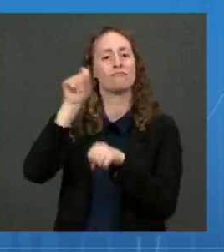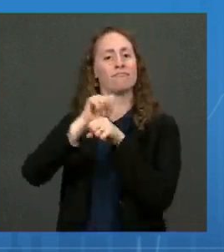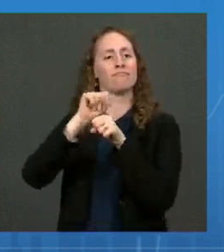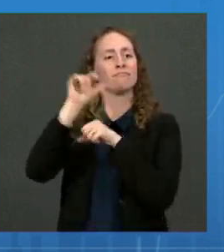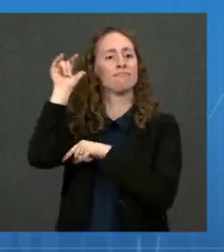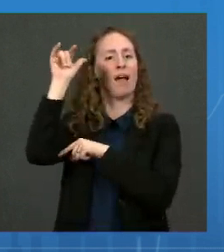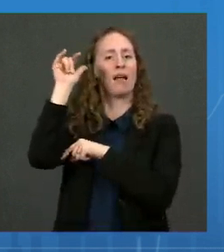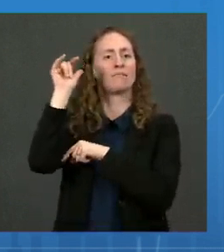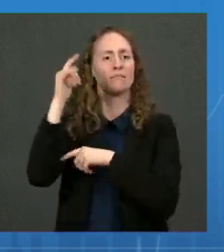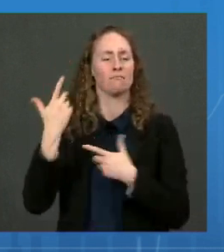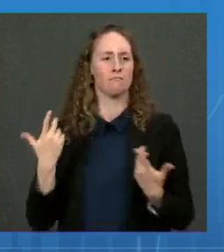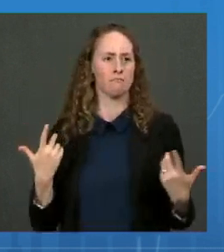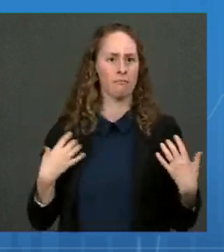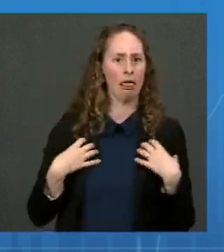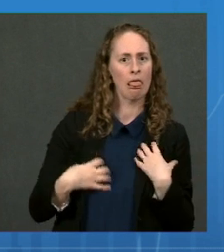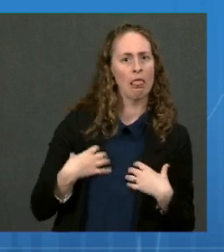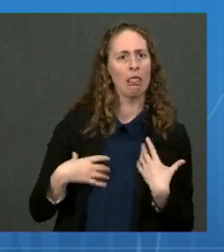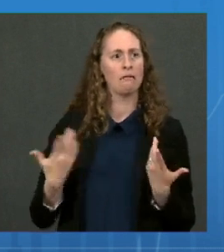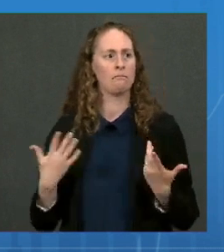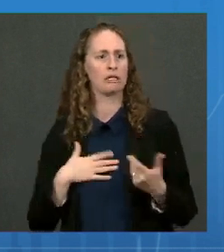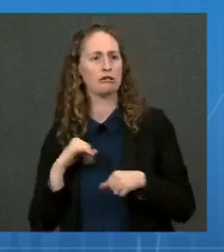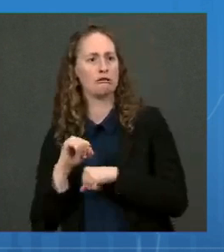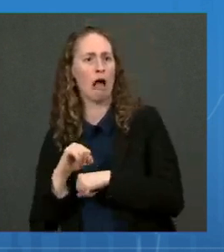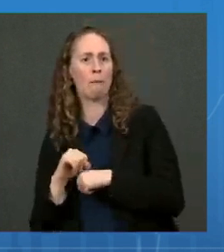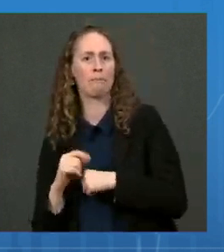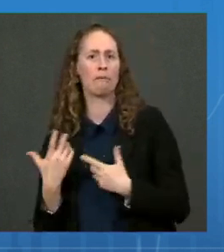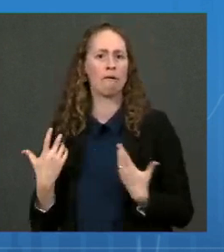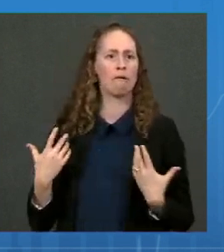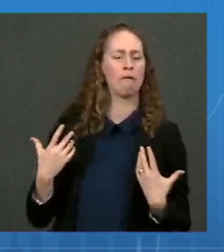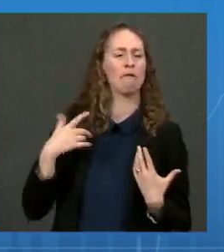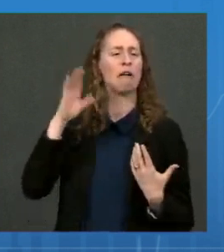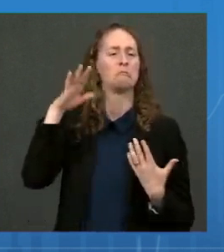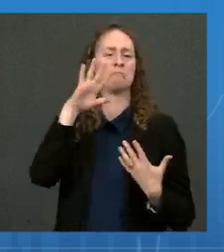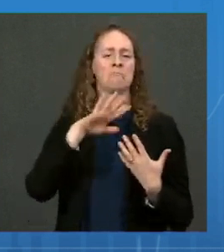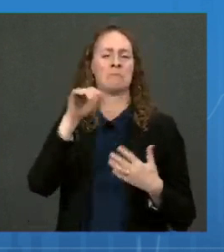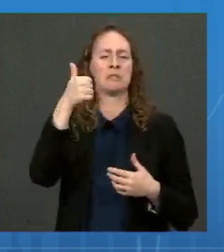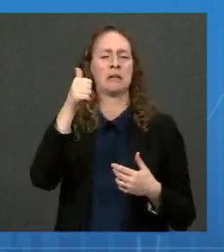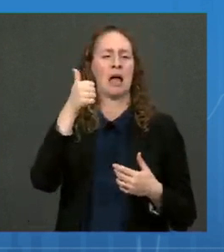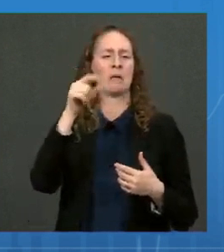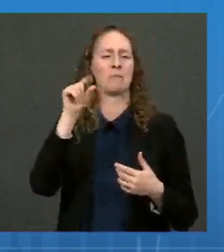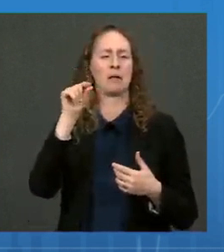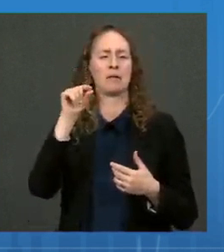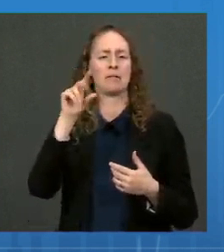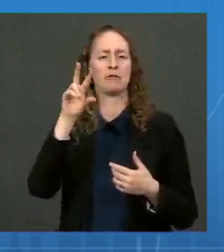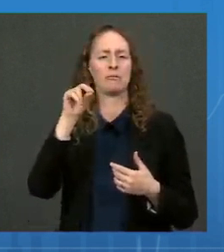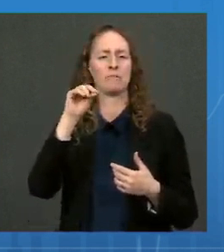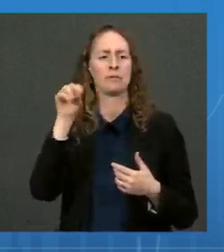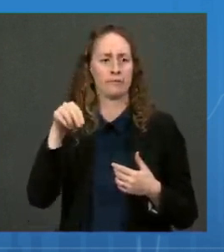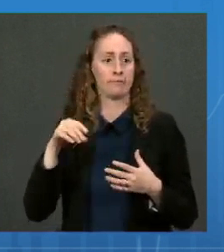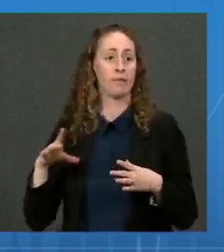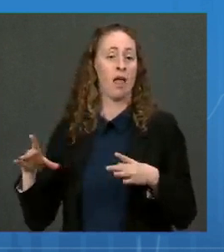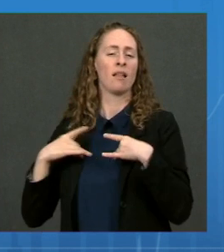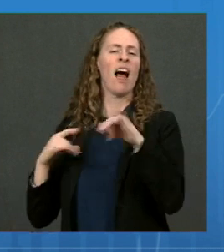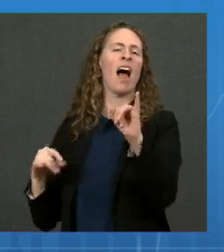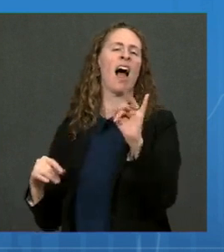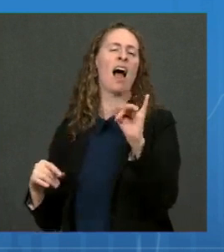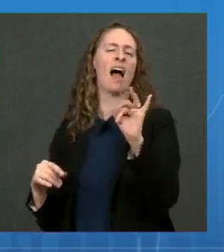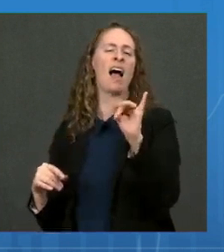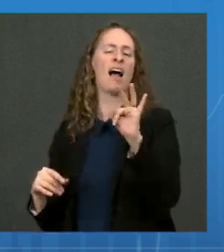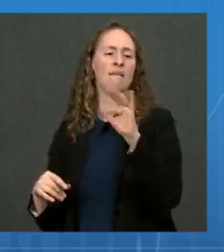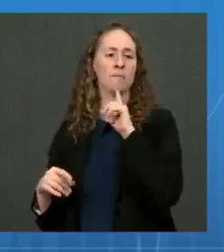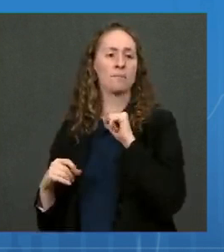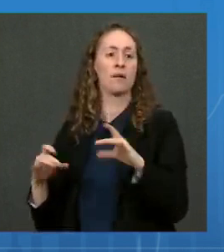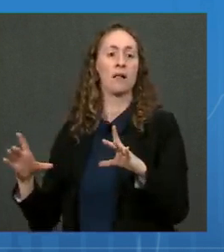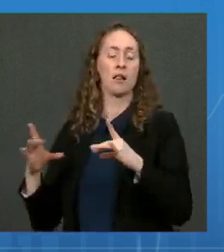know that anywhere from 10 to 30 percent of people who get COVID, even when they recover from the organ system issues